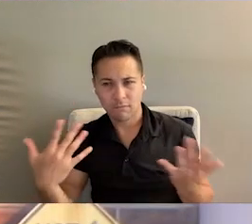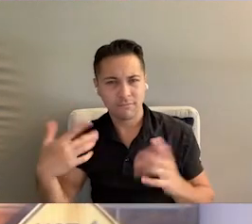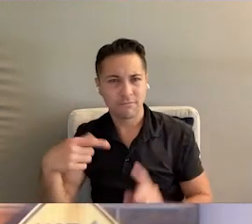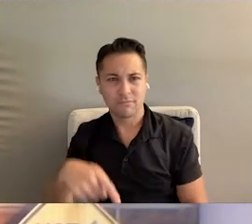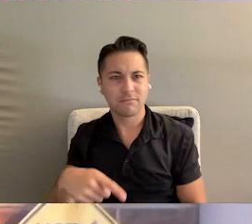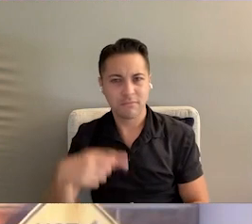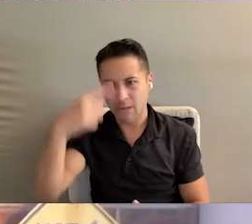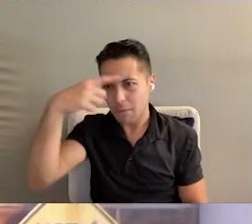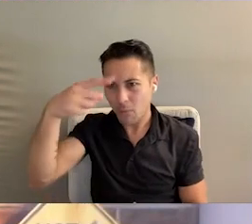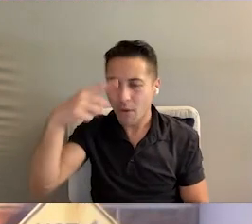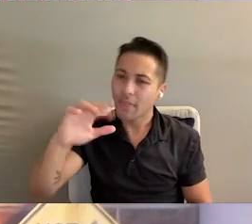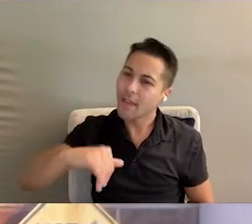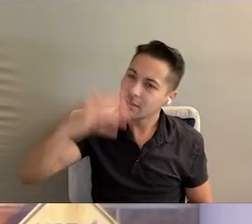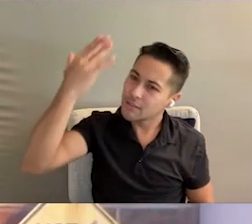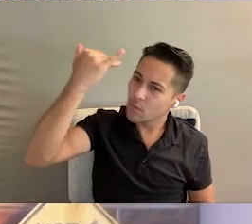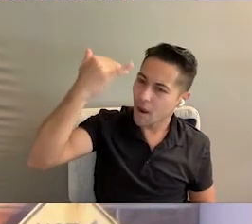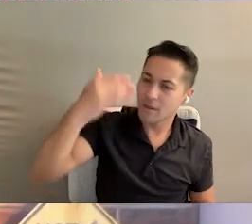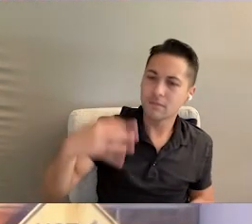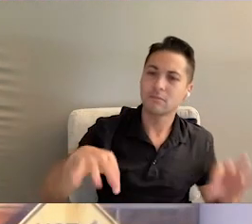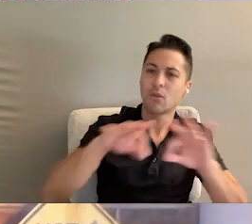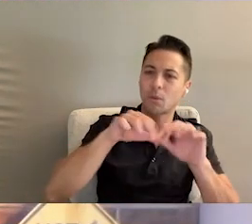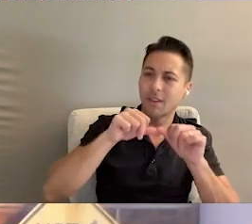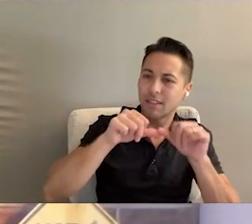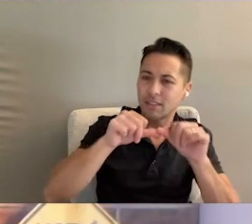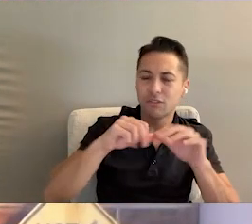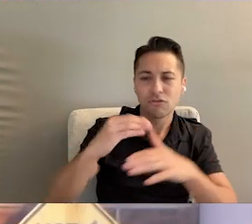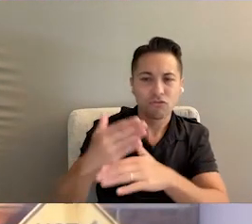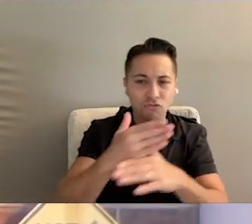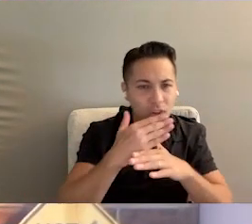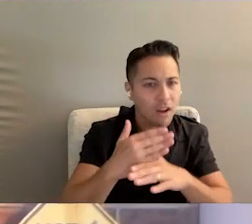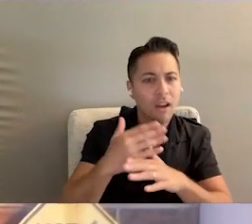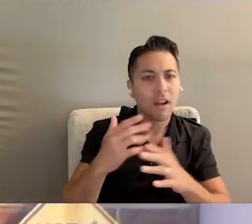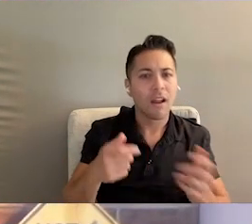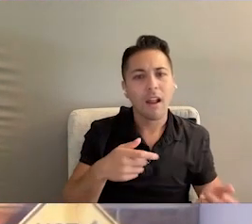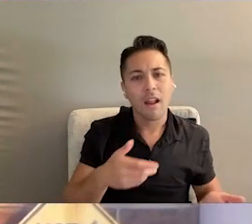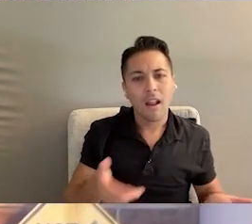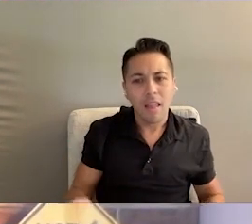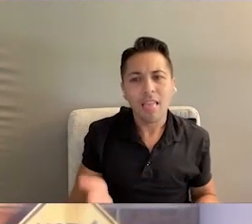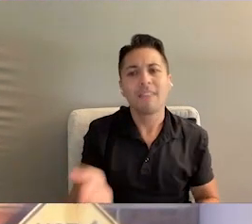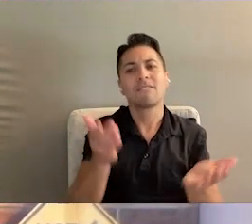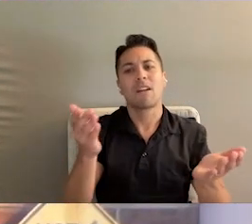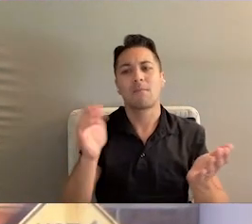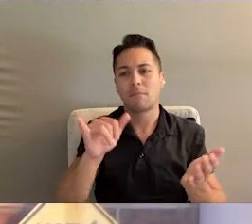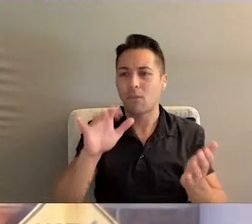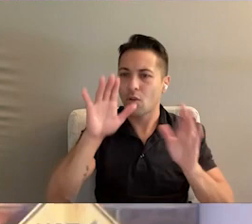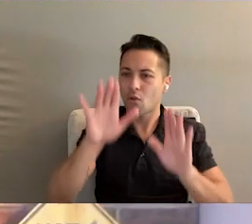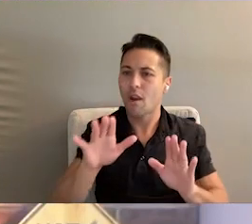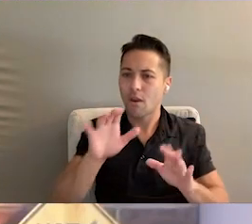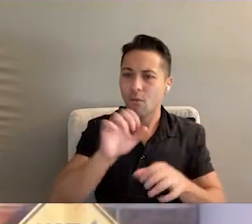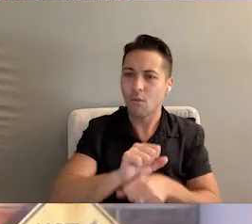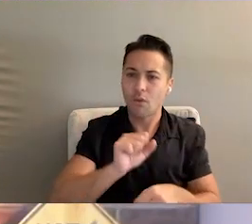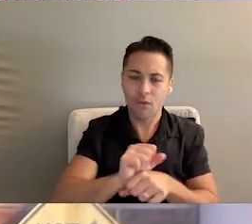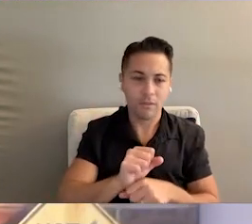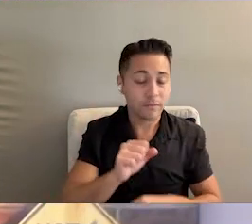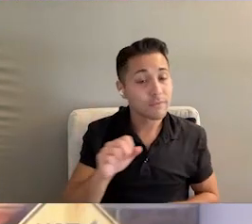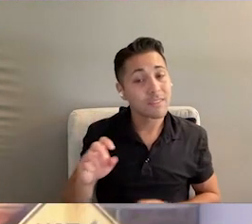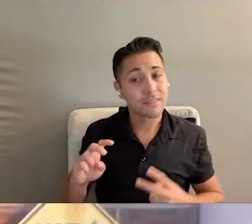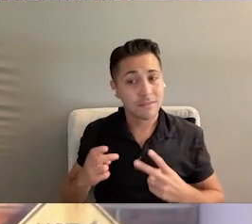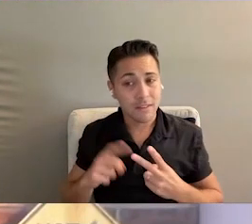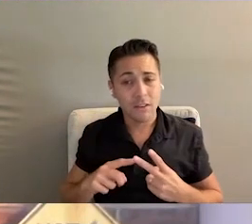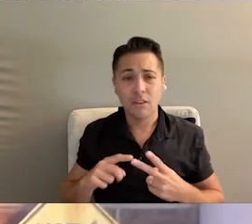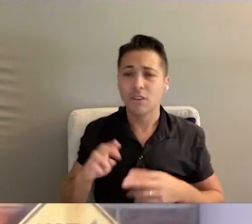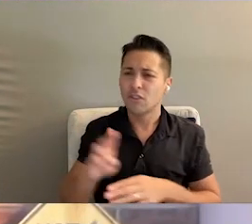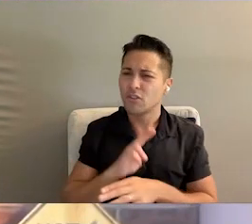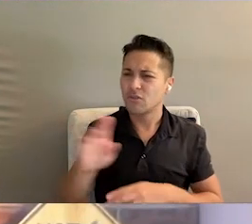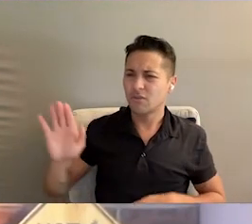it? That's why it's important that we continue to share and lift up the great work that is happening. And secondly, I would encourage